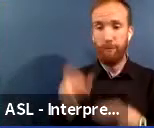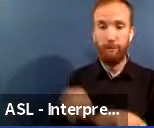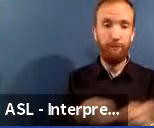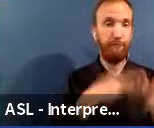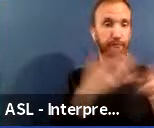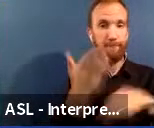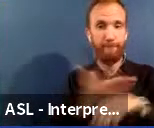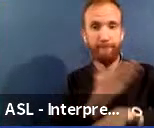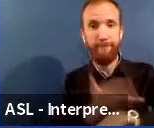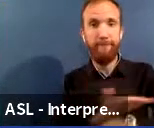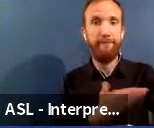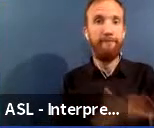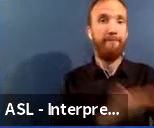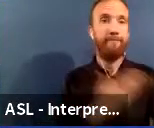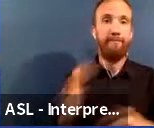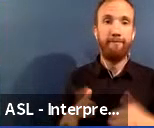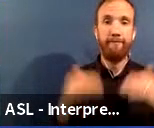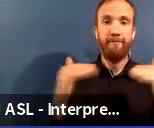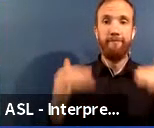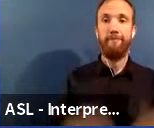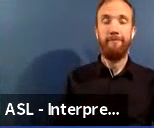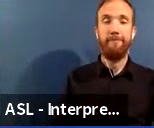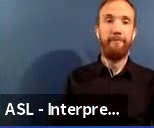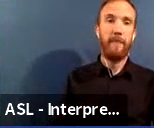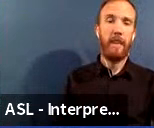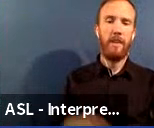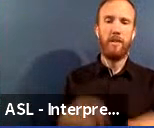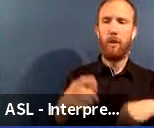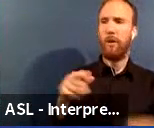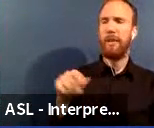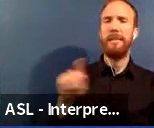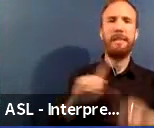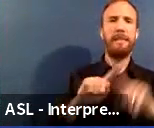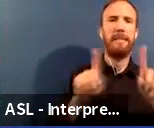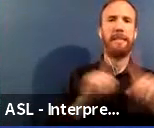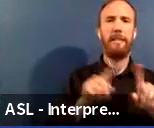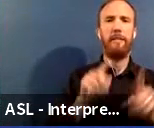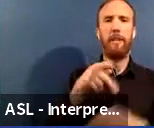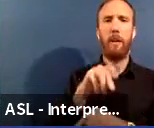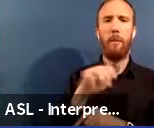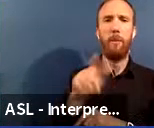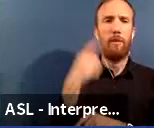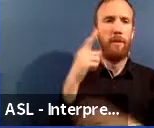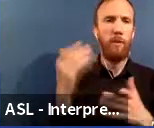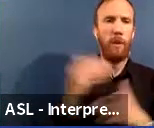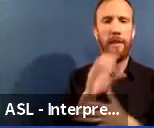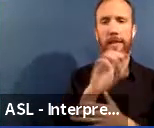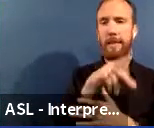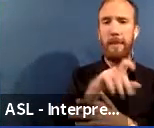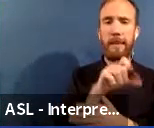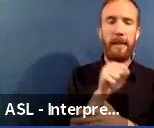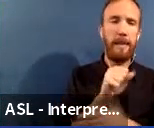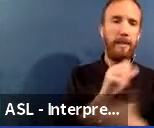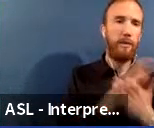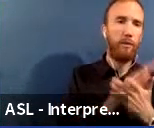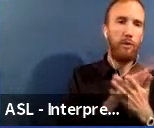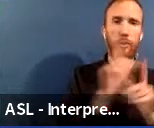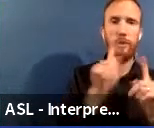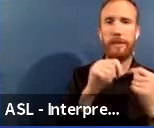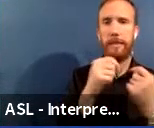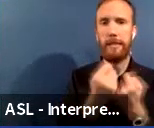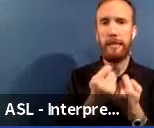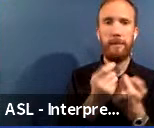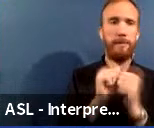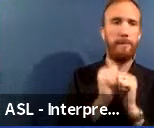These pools are used by CPS students and aquatic teams, Chicago Park District, and various other CPS